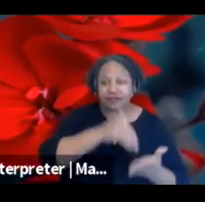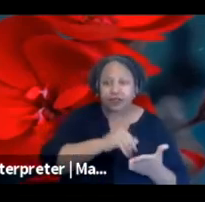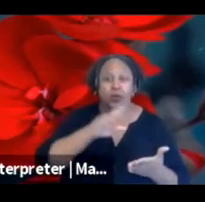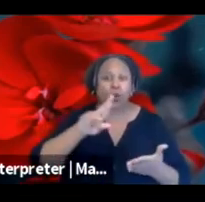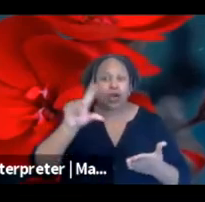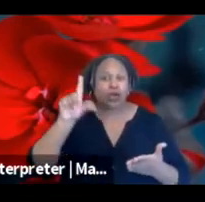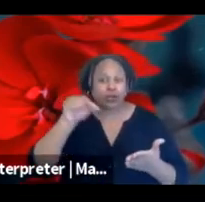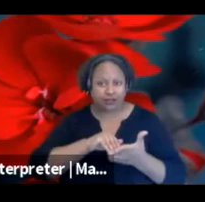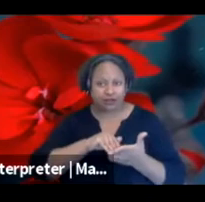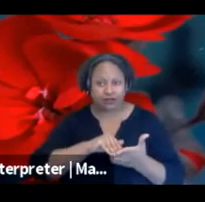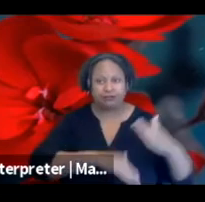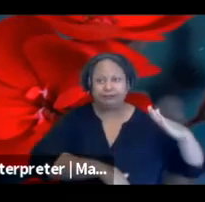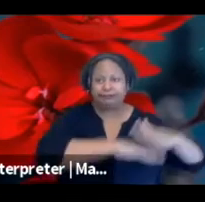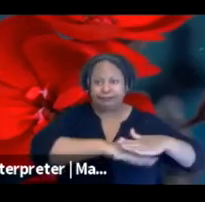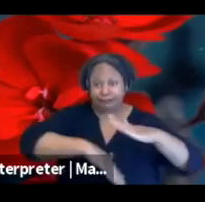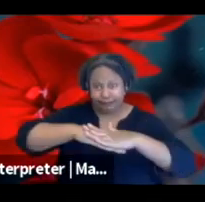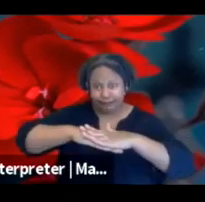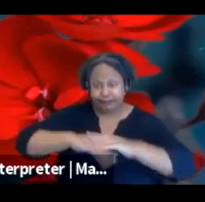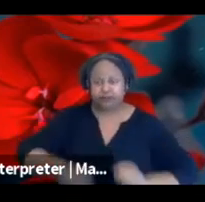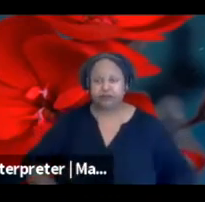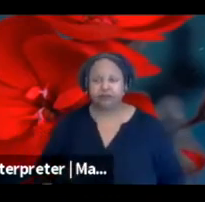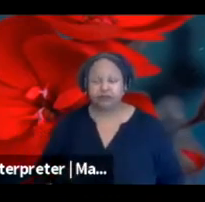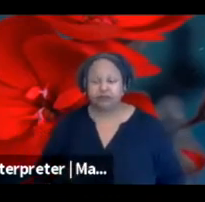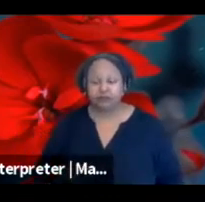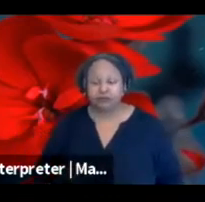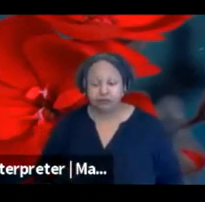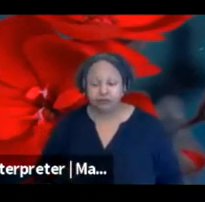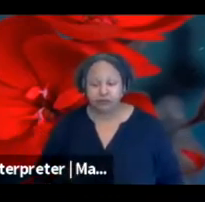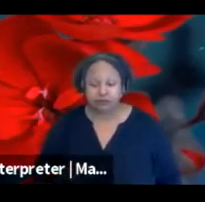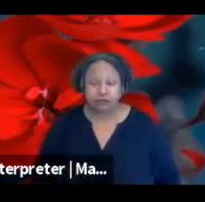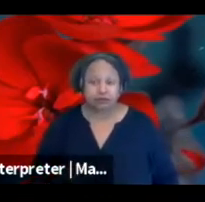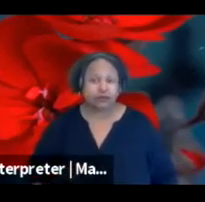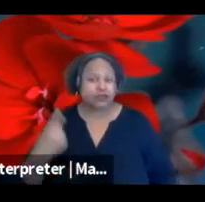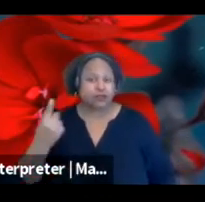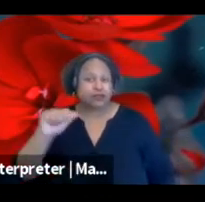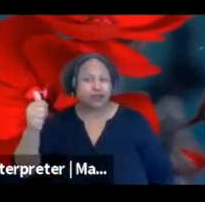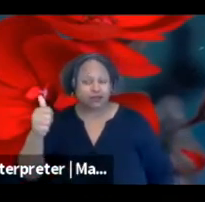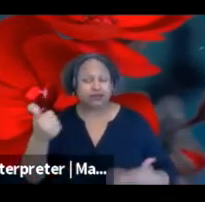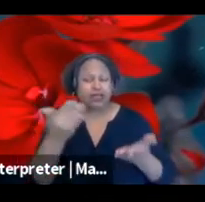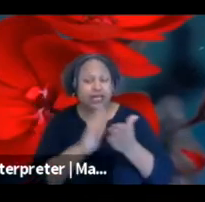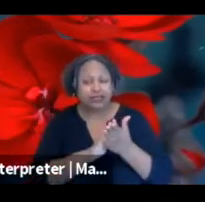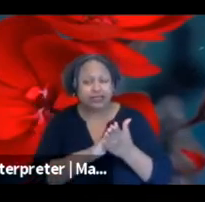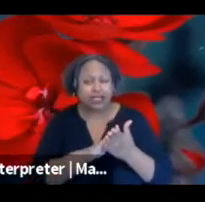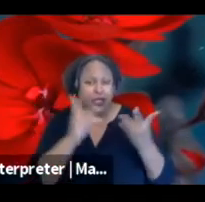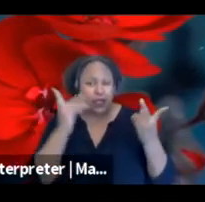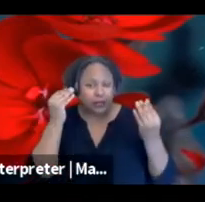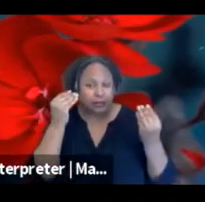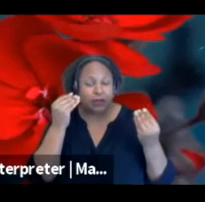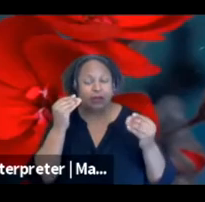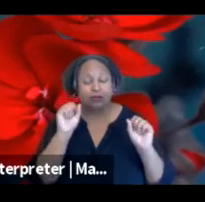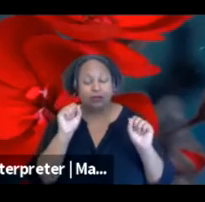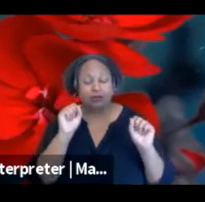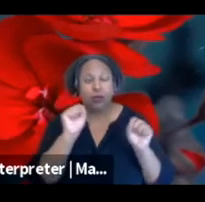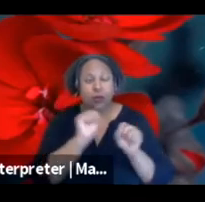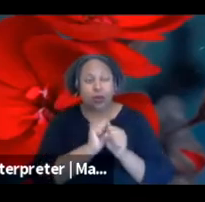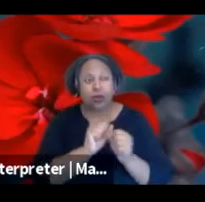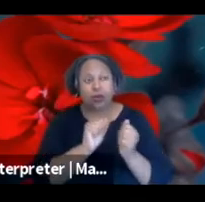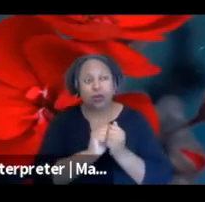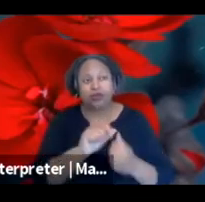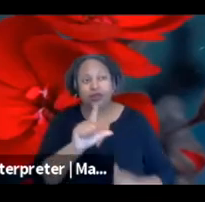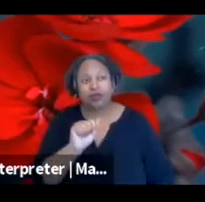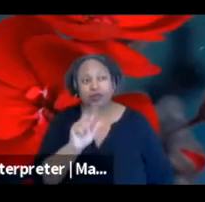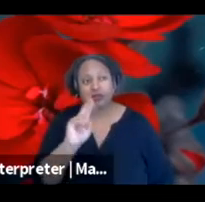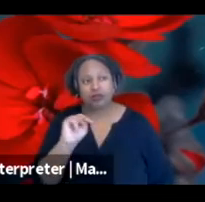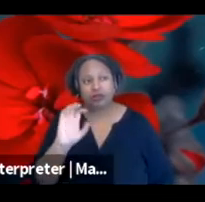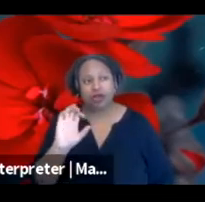Someone else says, have you considered working with Launchpad to purchase memberships for Black